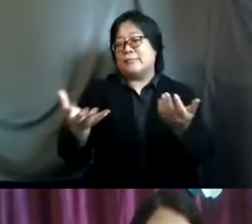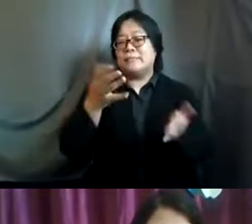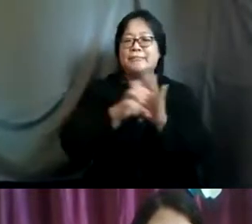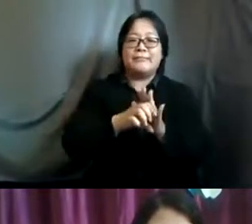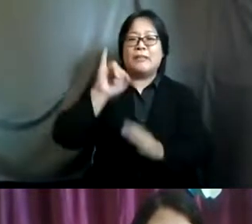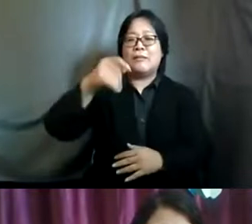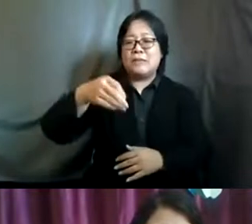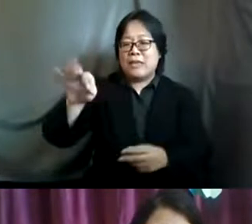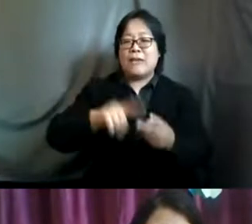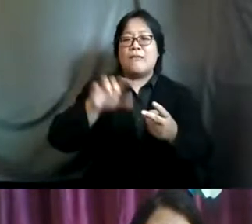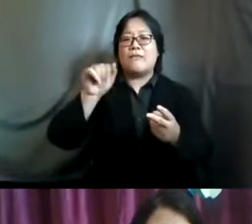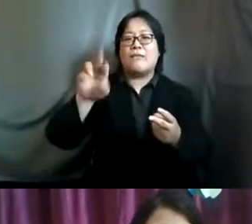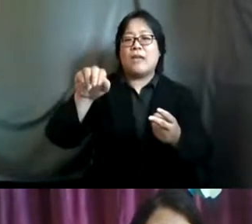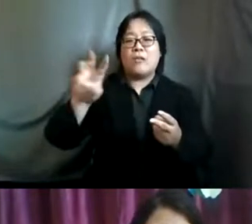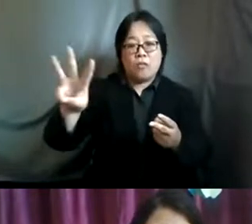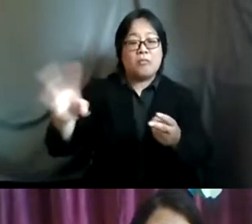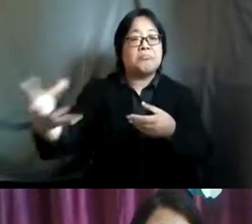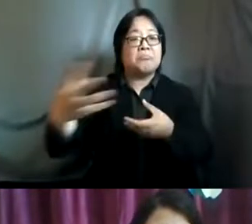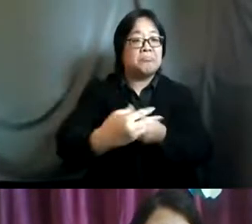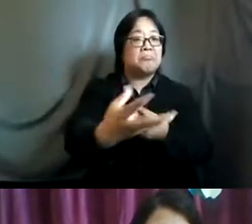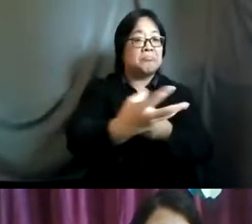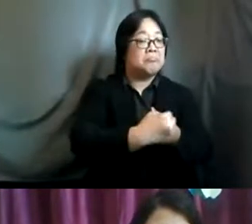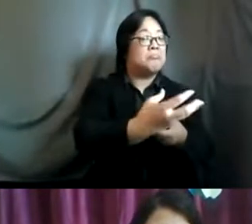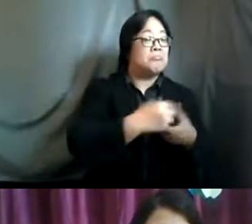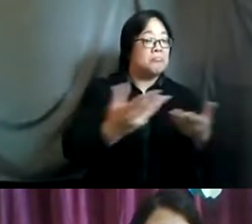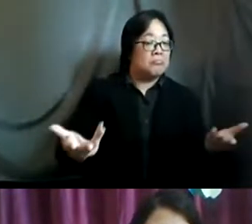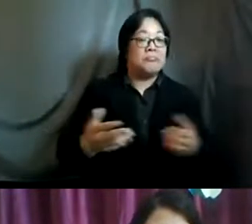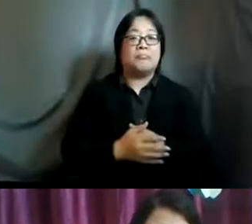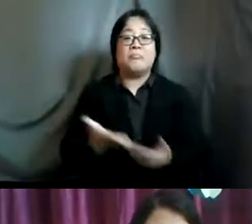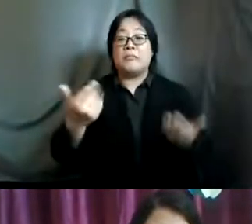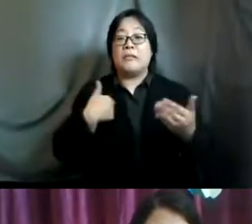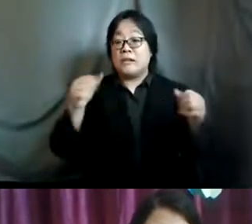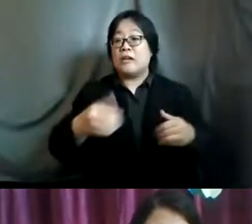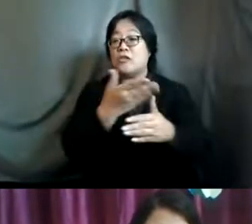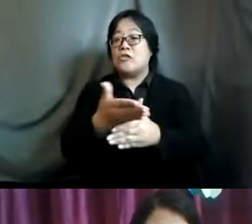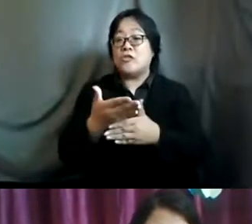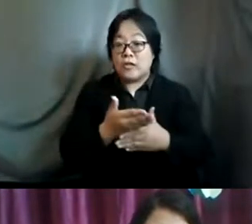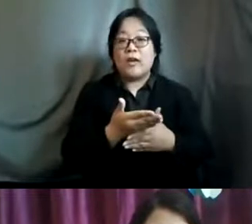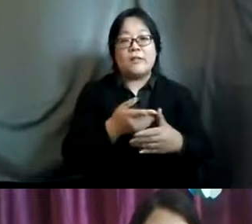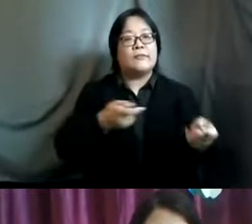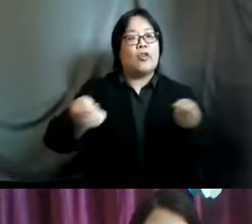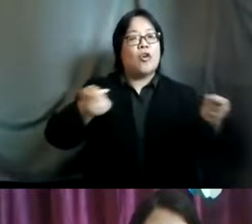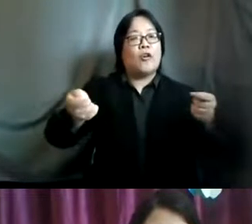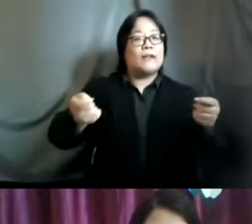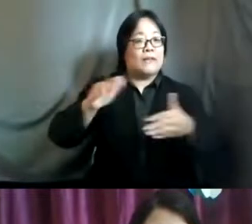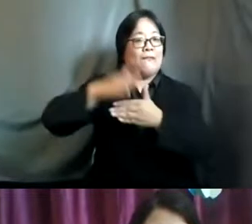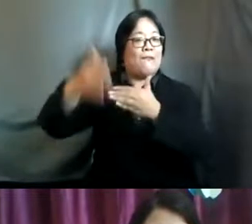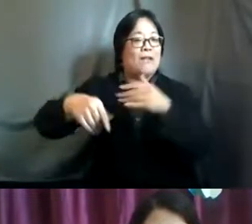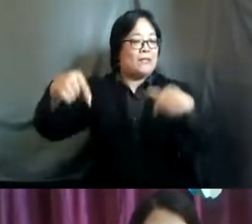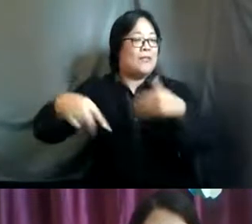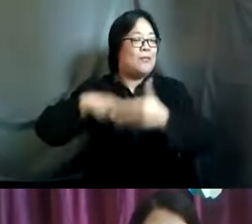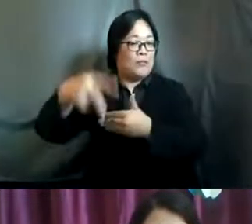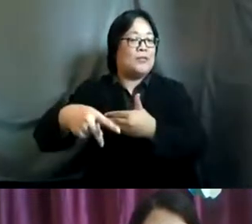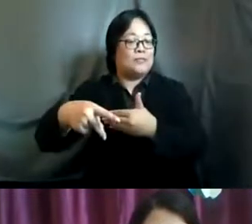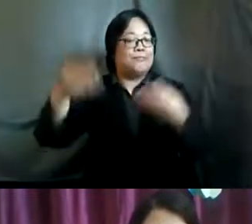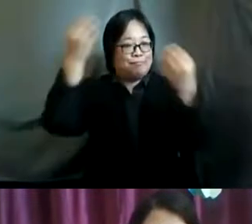colleagues so one of the ways to do that would be that we share our contacts and coordinates at the end of the event with with all those